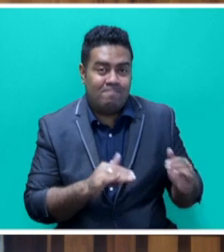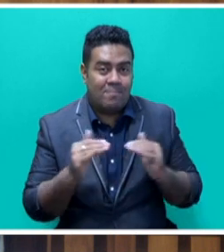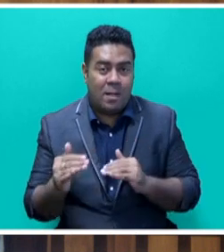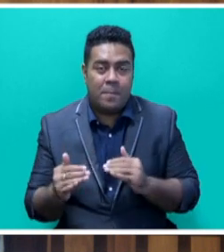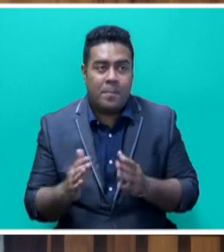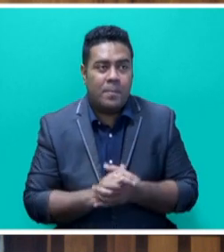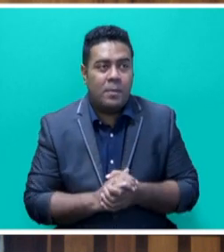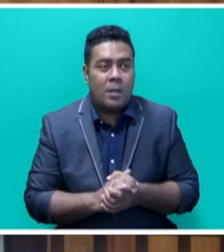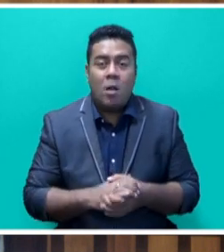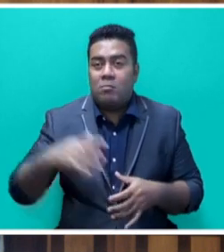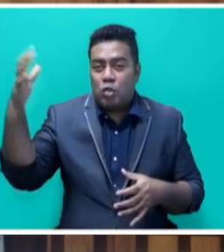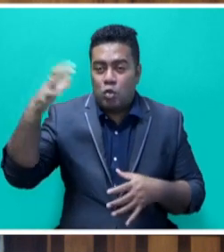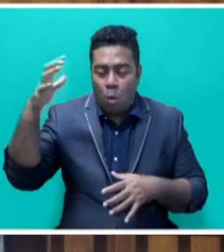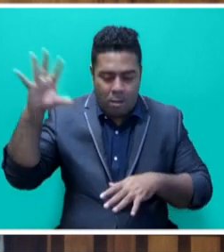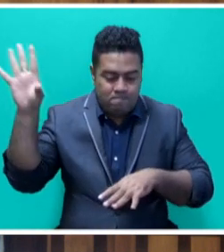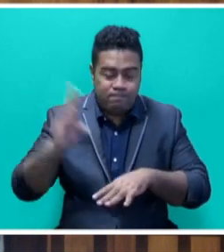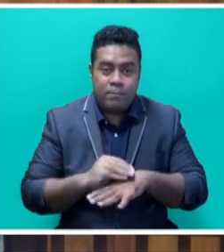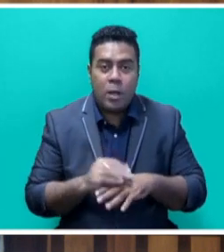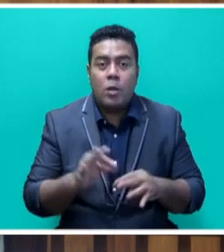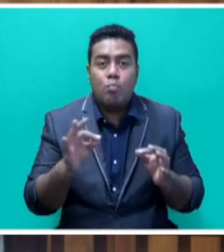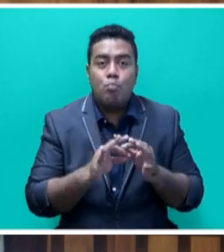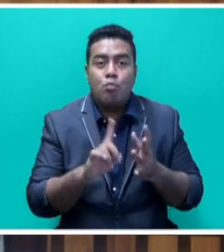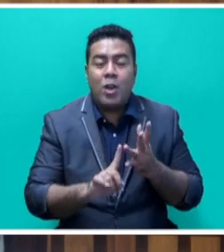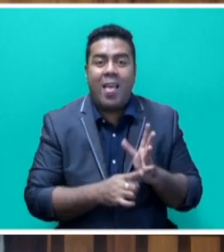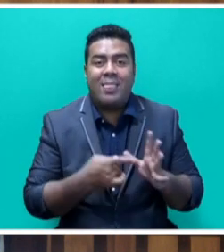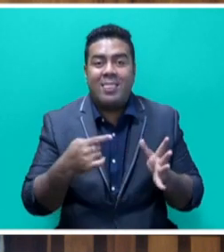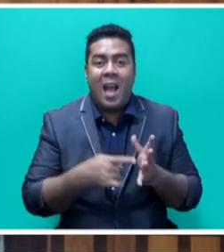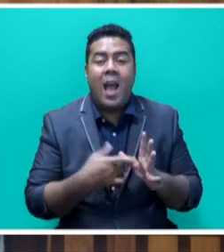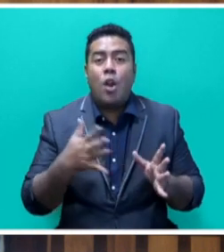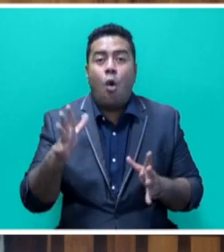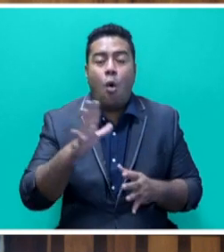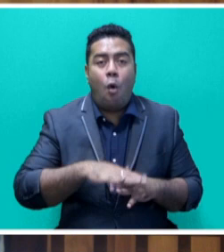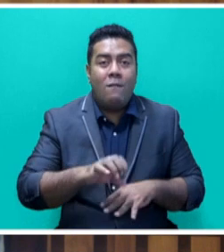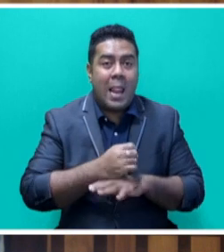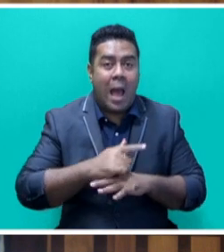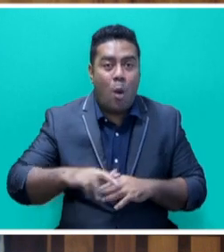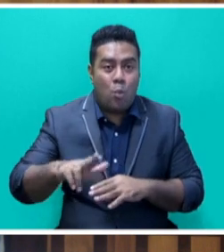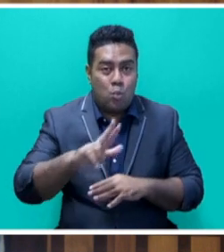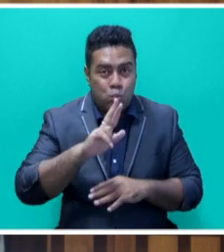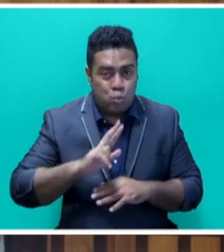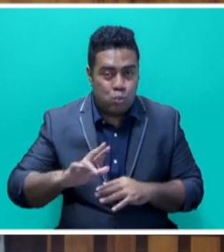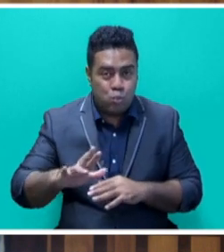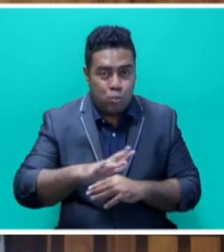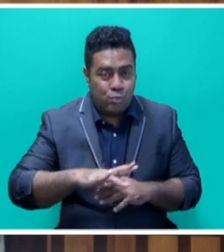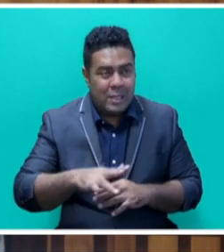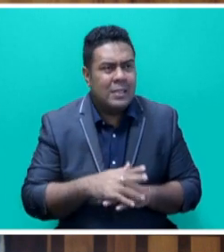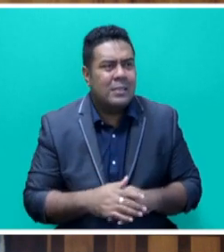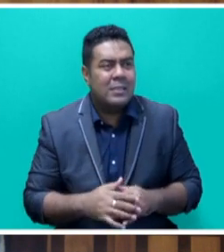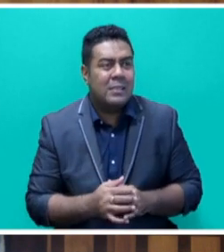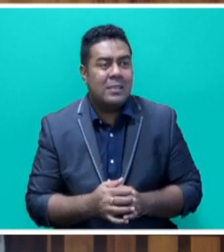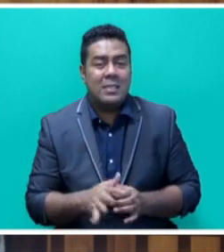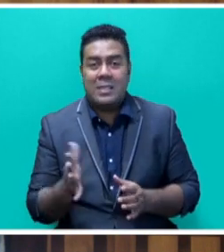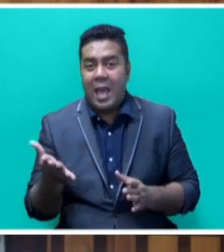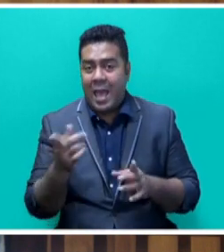-megawatt solar power plant in Bureta in Ovalau and potentially four other sites in Fiji which we are currently exploring. Energy